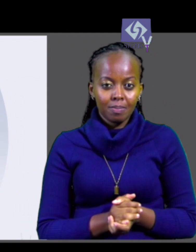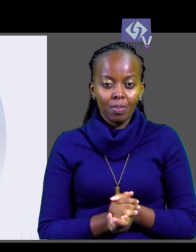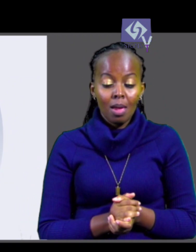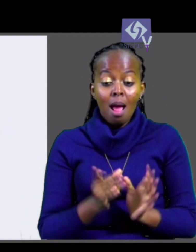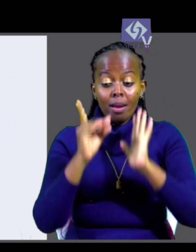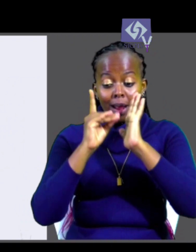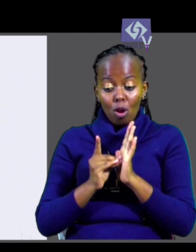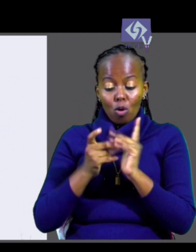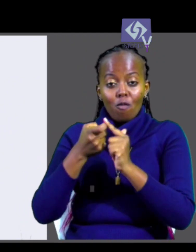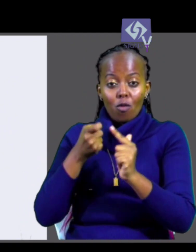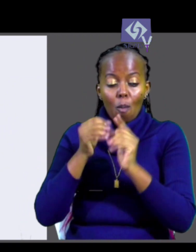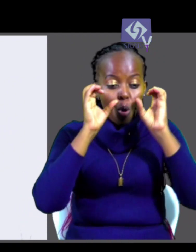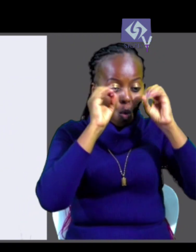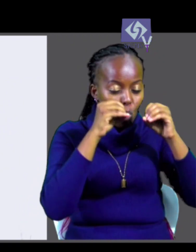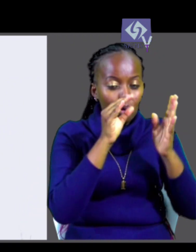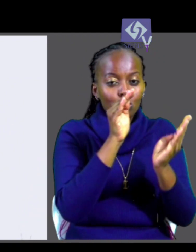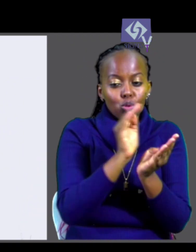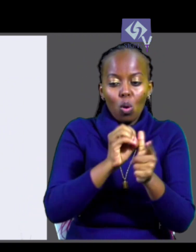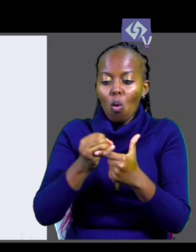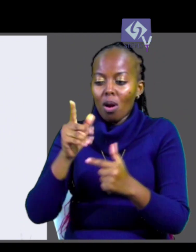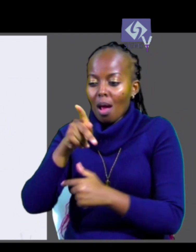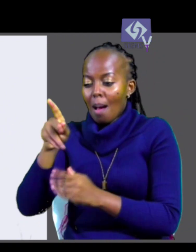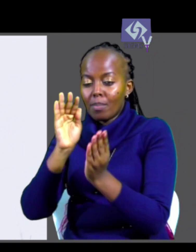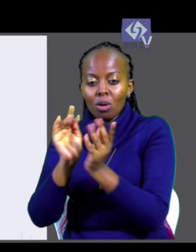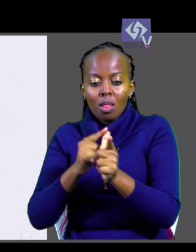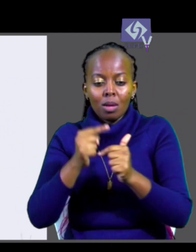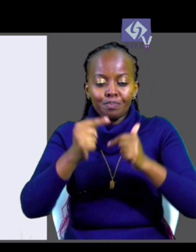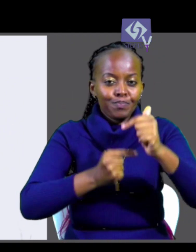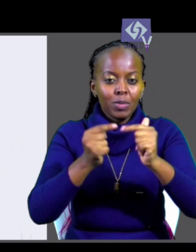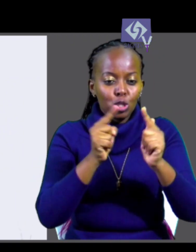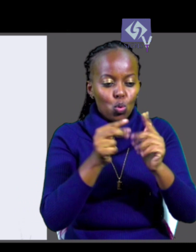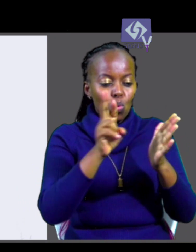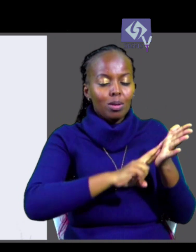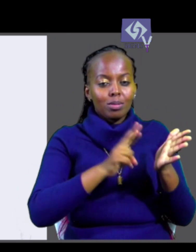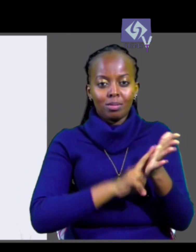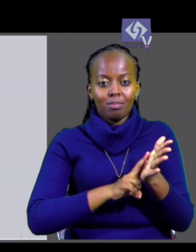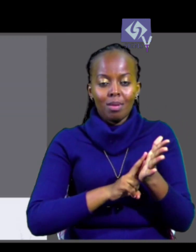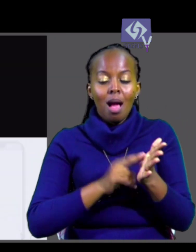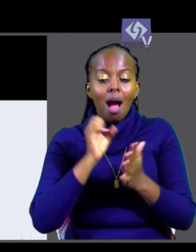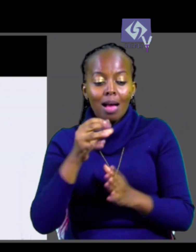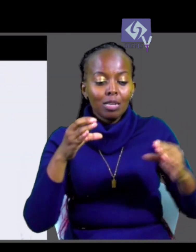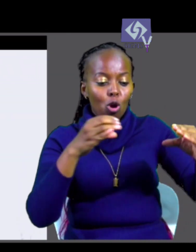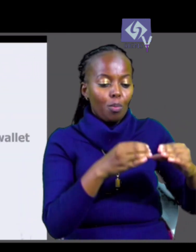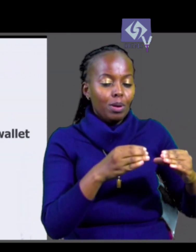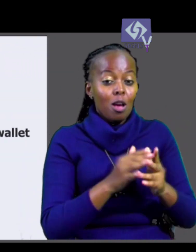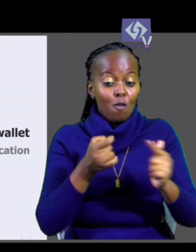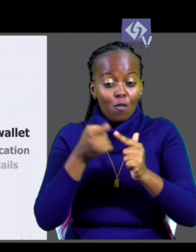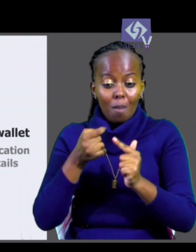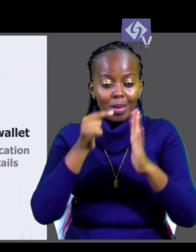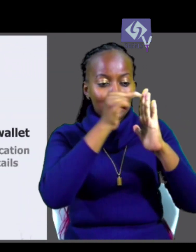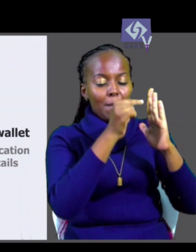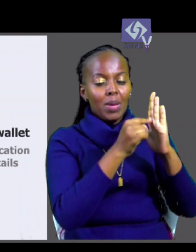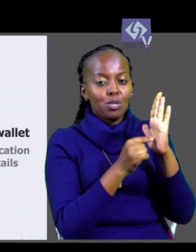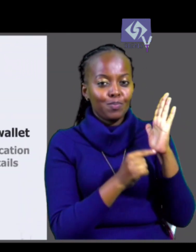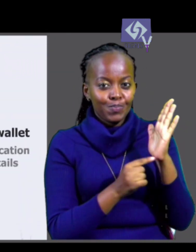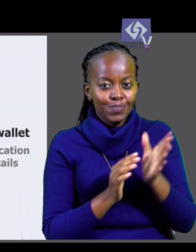being this marginal I mean the the the minority population up in the